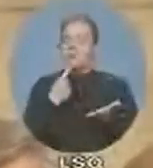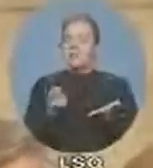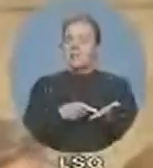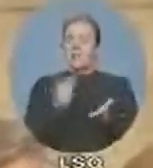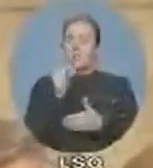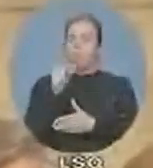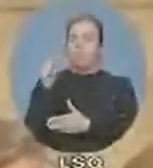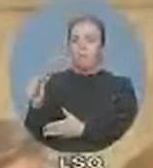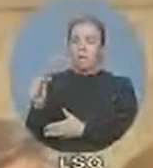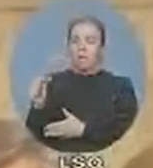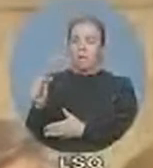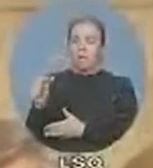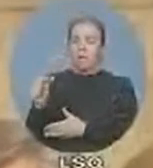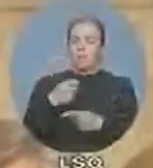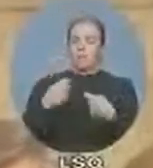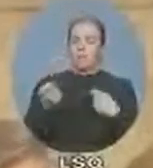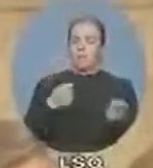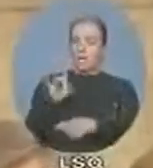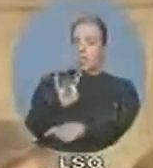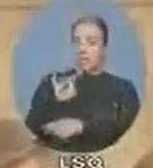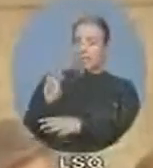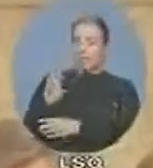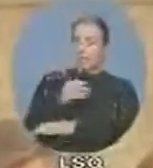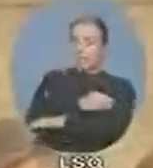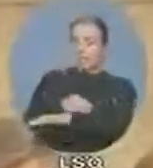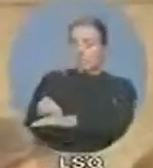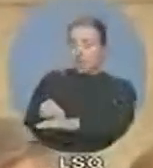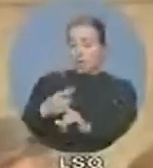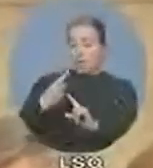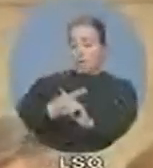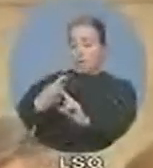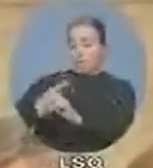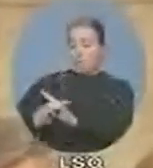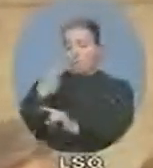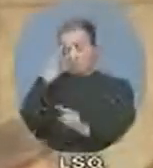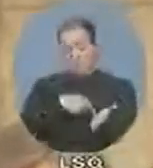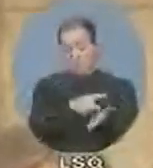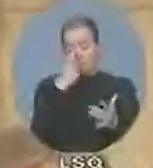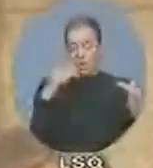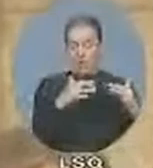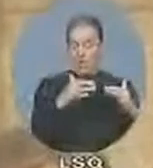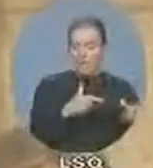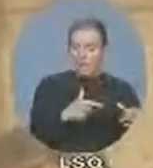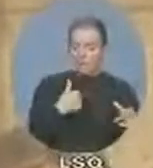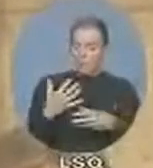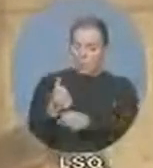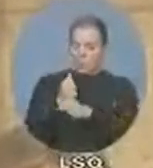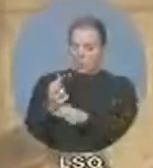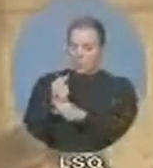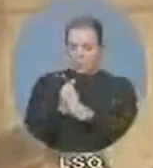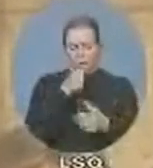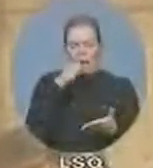million a month on this war. Meanwhile, I've received many heartbreaking letters from military families across the